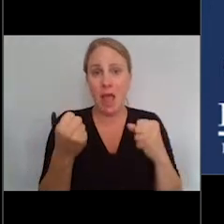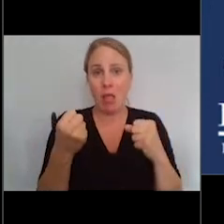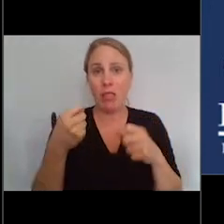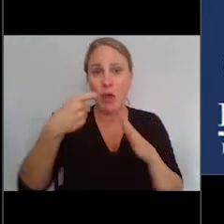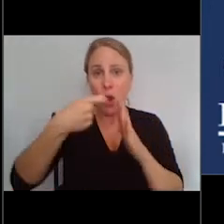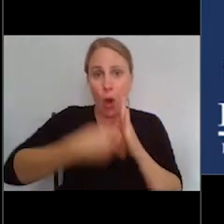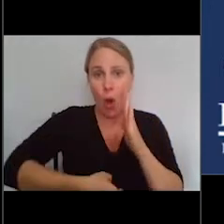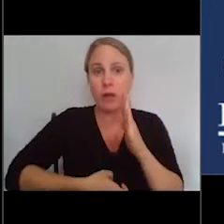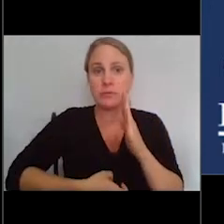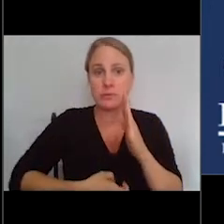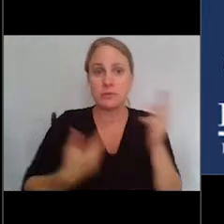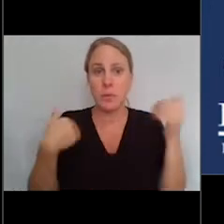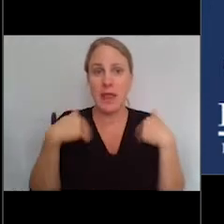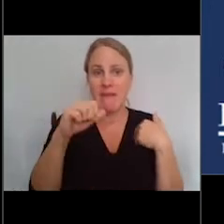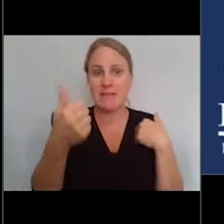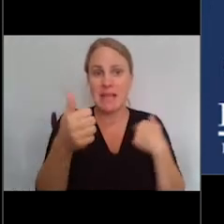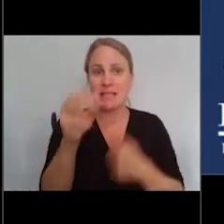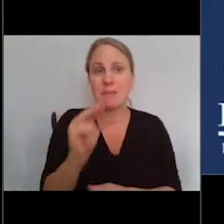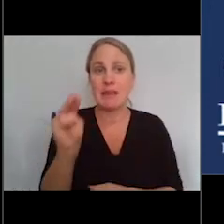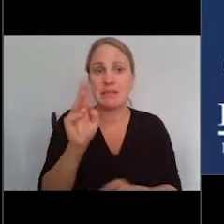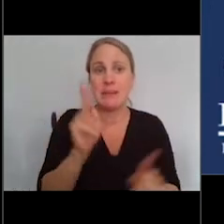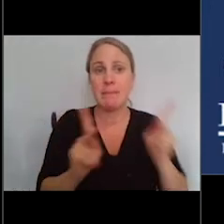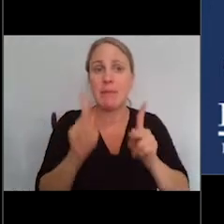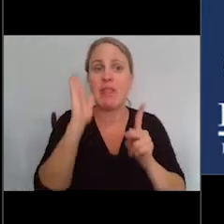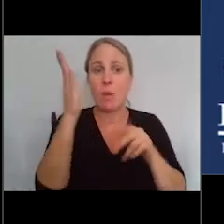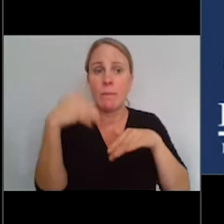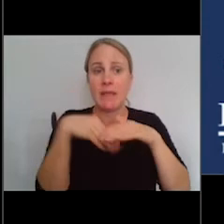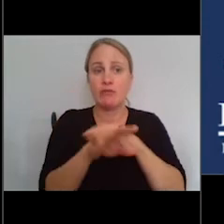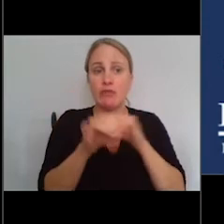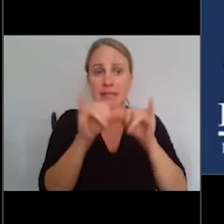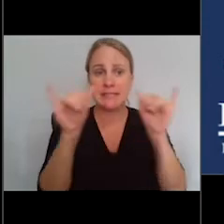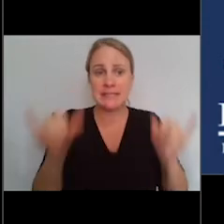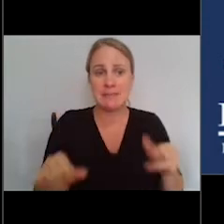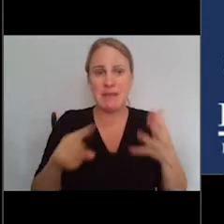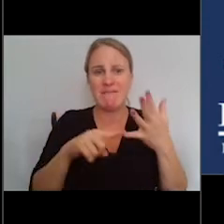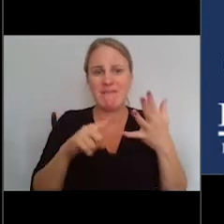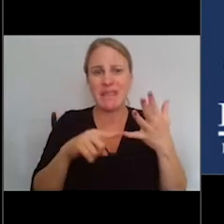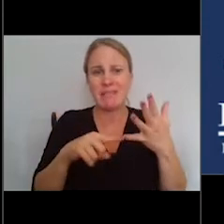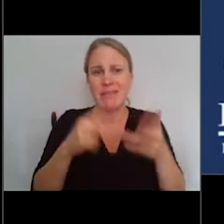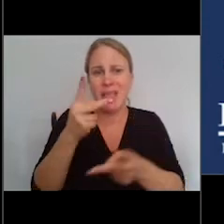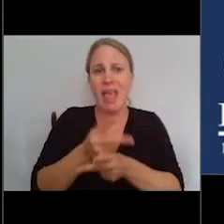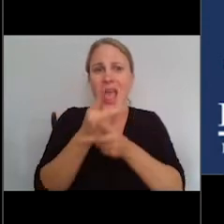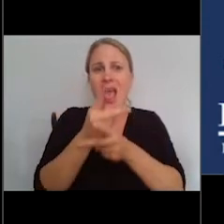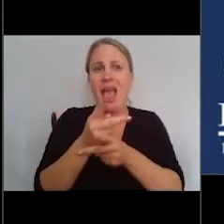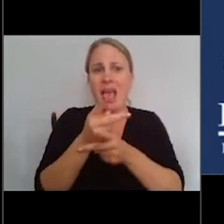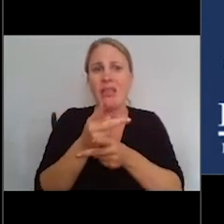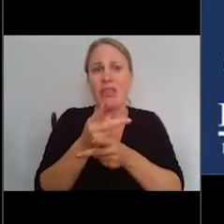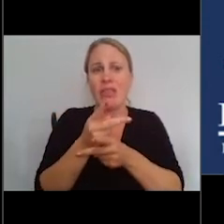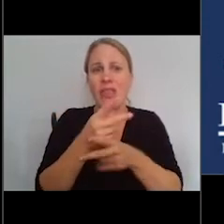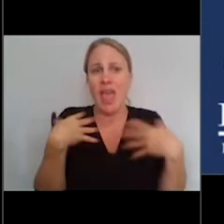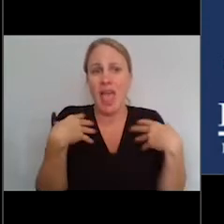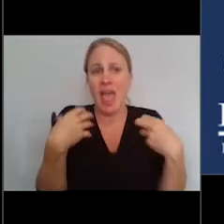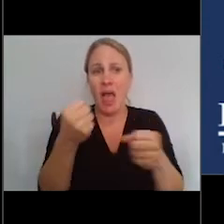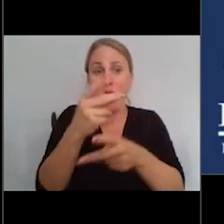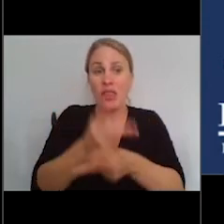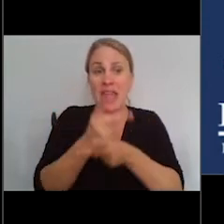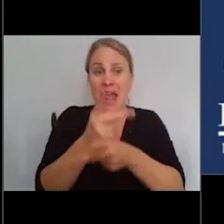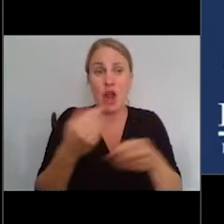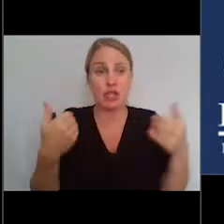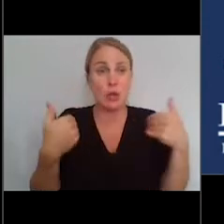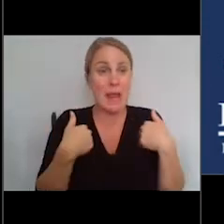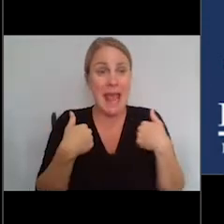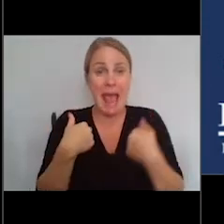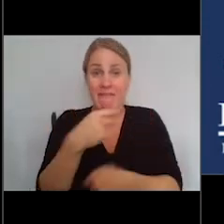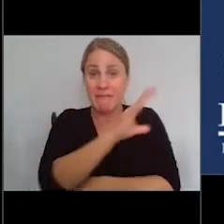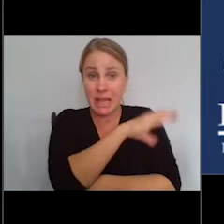who will be entering the system. And fifth, the health care sector impacts. How do we organize the health care sector? Do we have long COVID clinics?